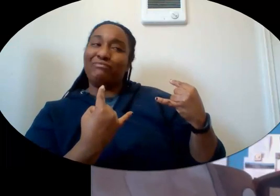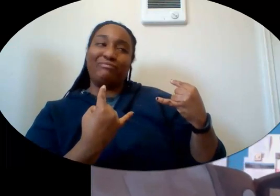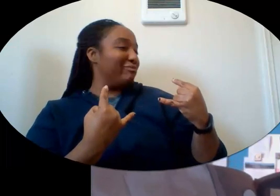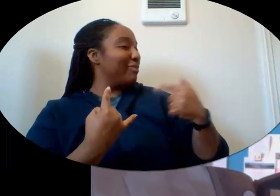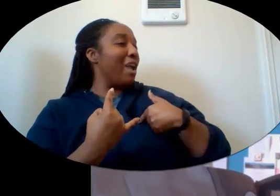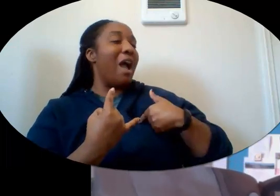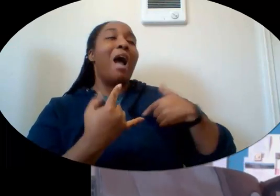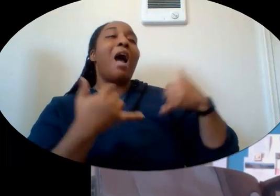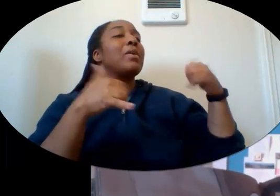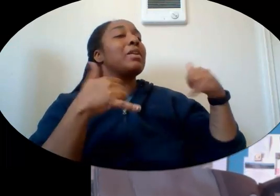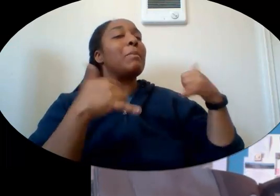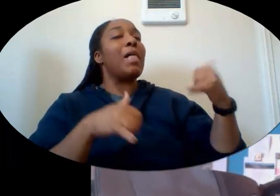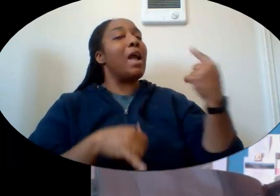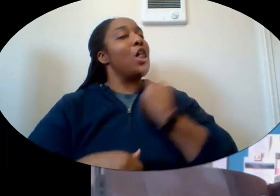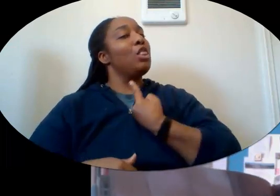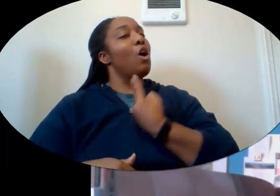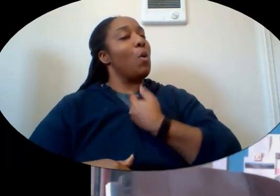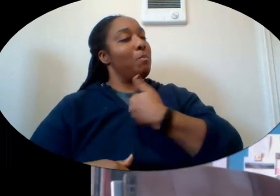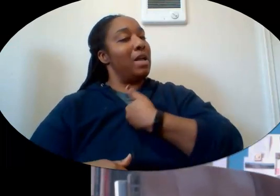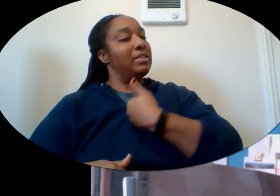play in the fort by myself.